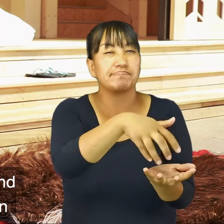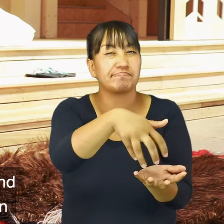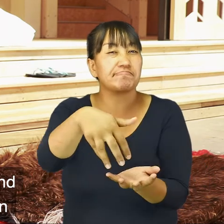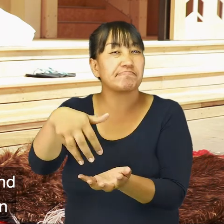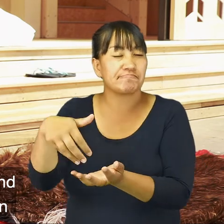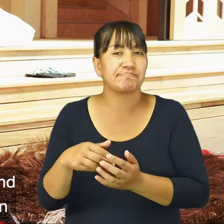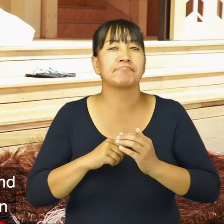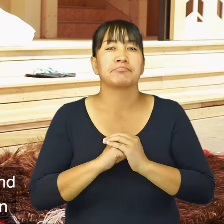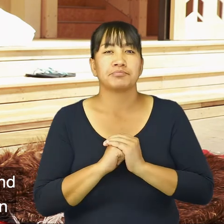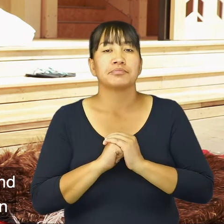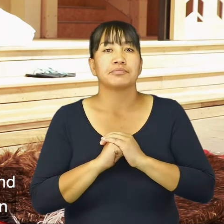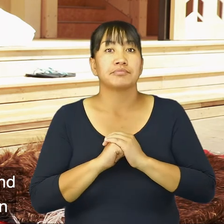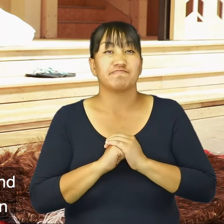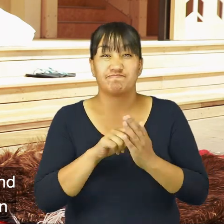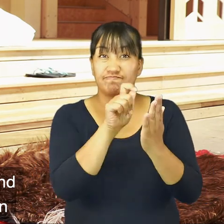area.